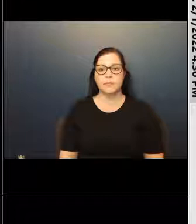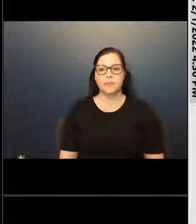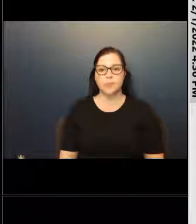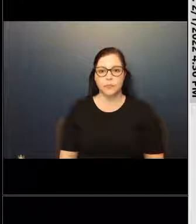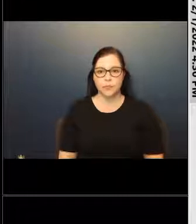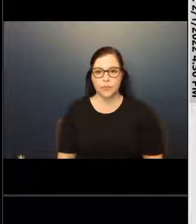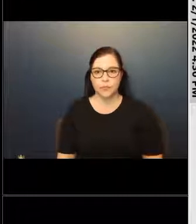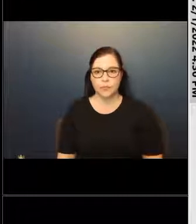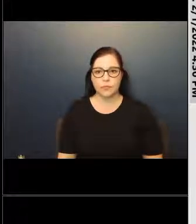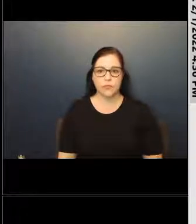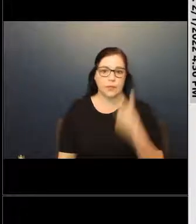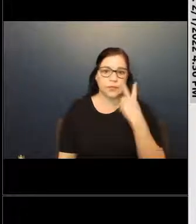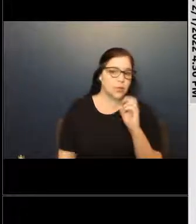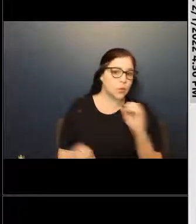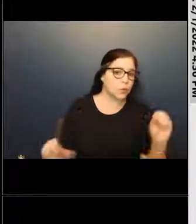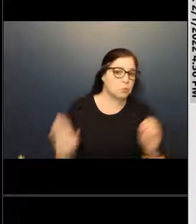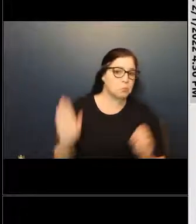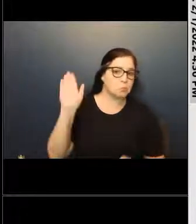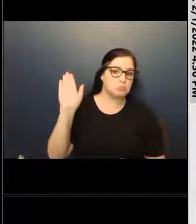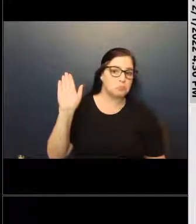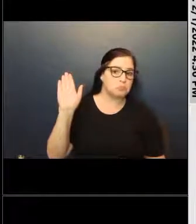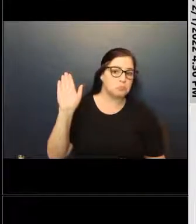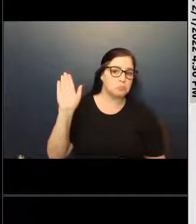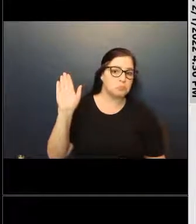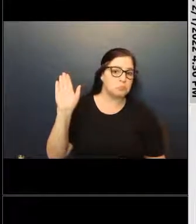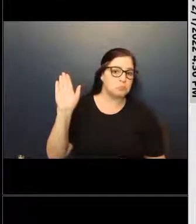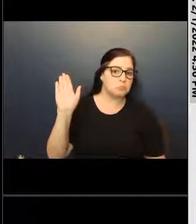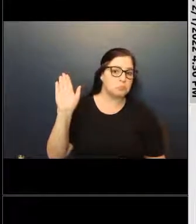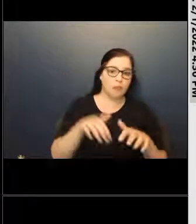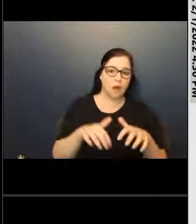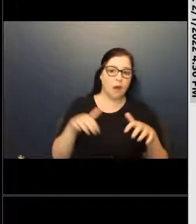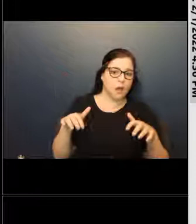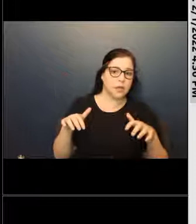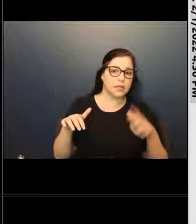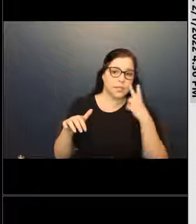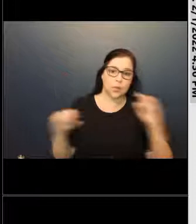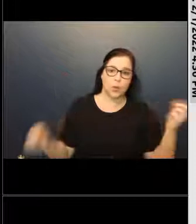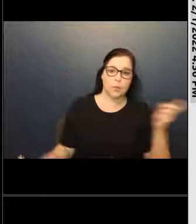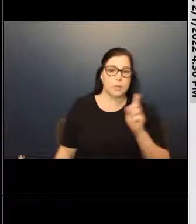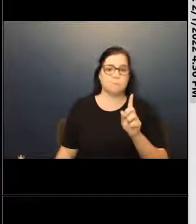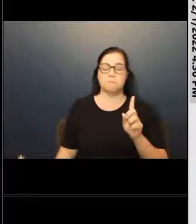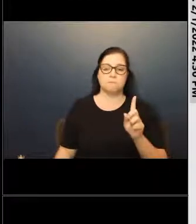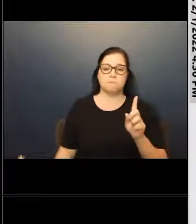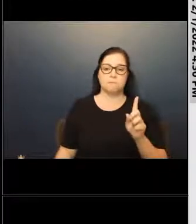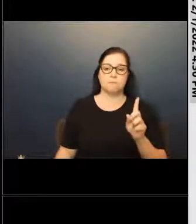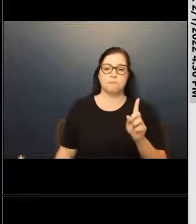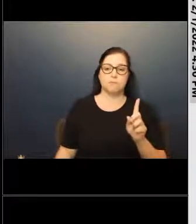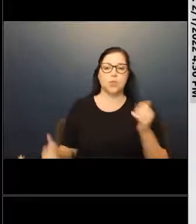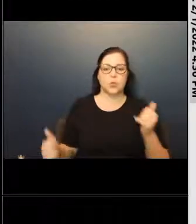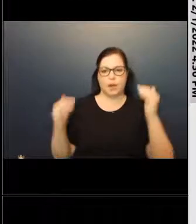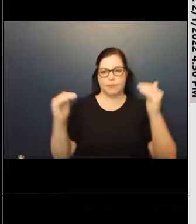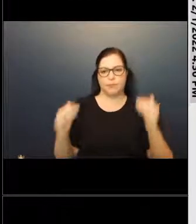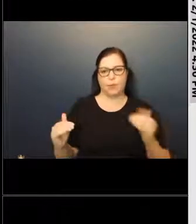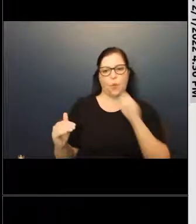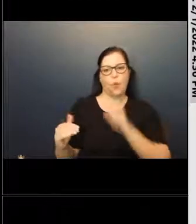Do not see anyone with their hand raised or in the audience wishing to speak. So we'll move forward to old